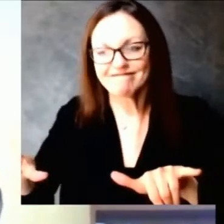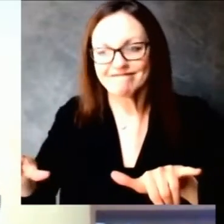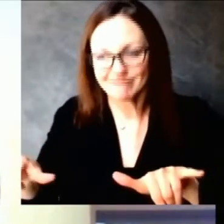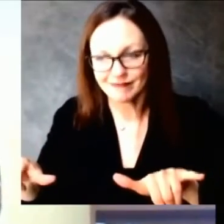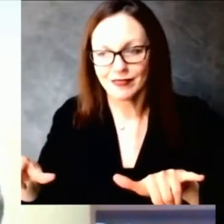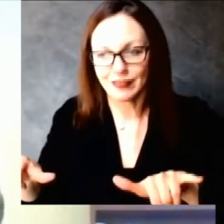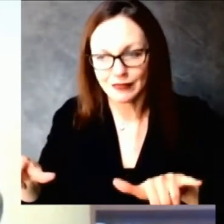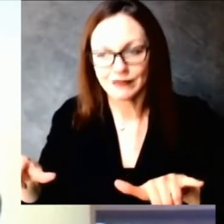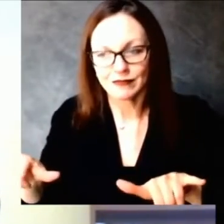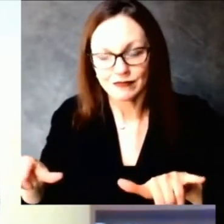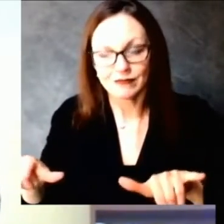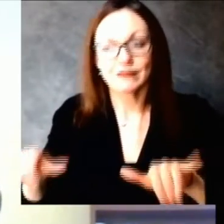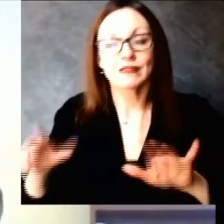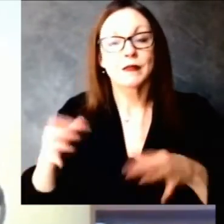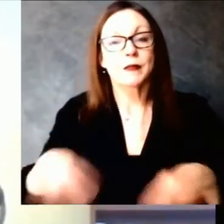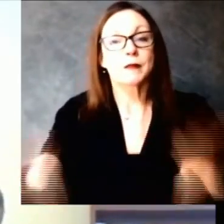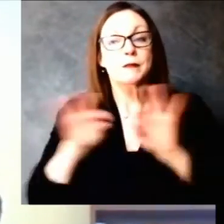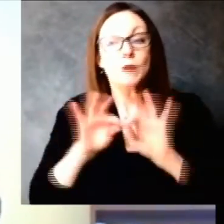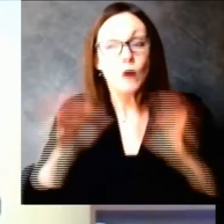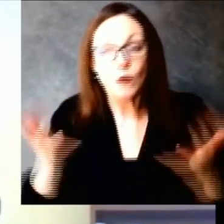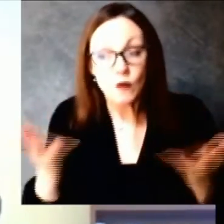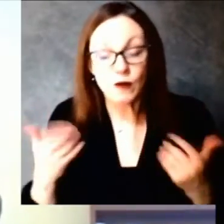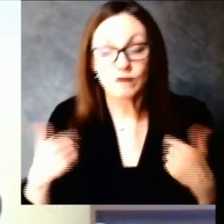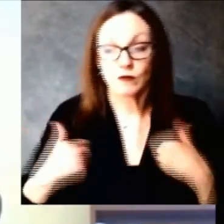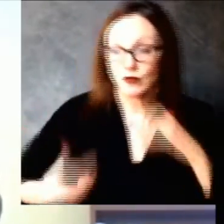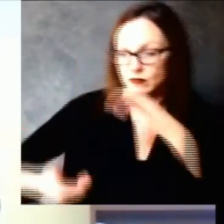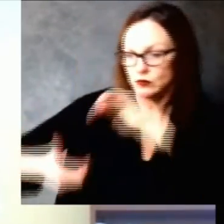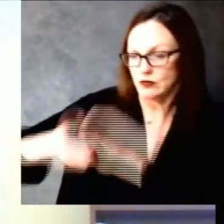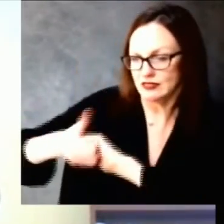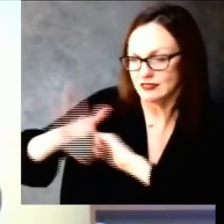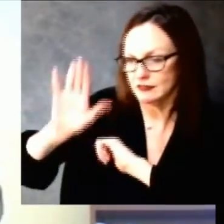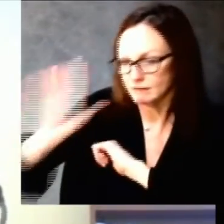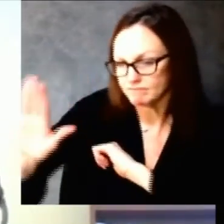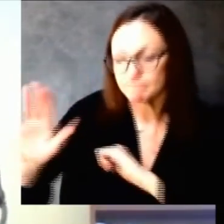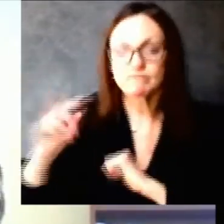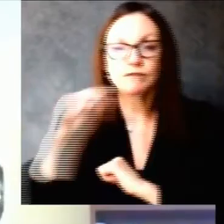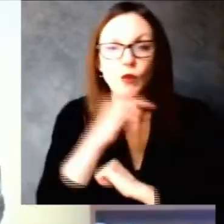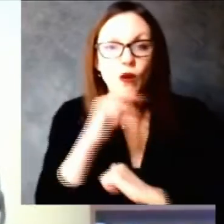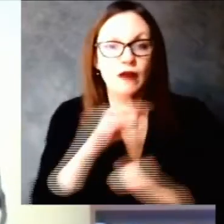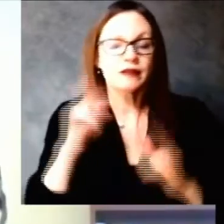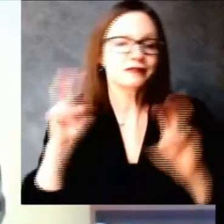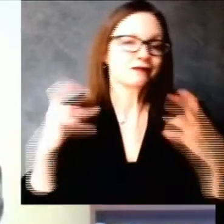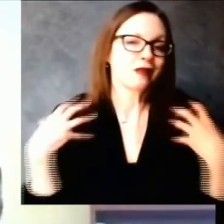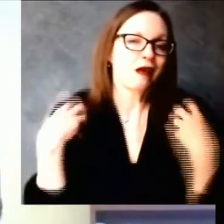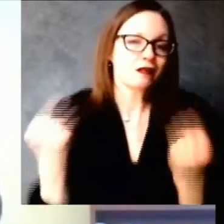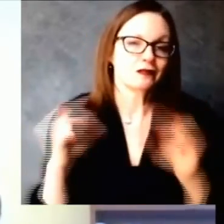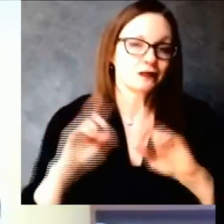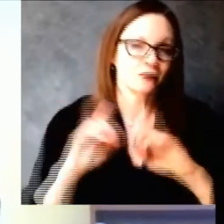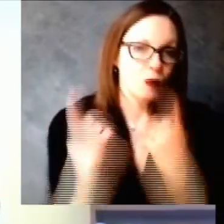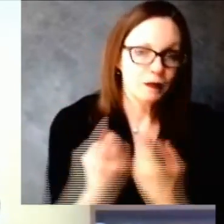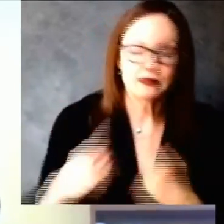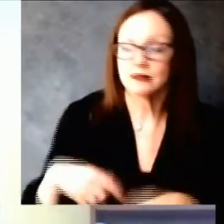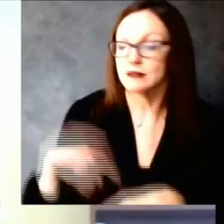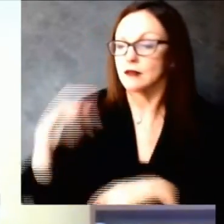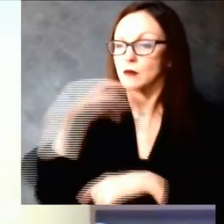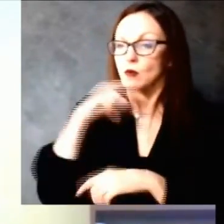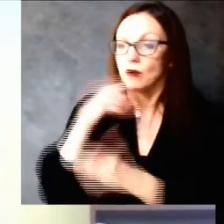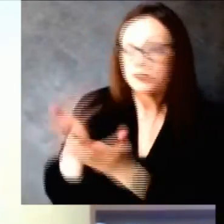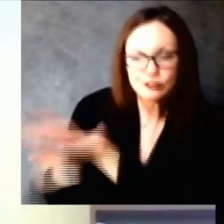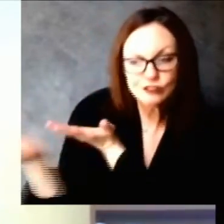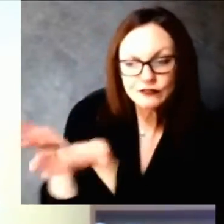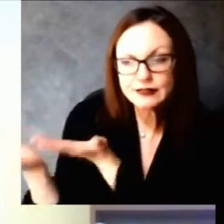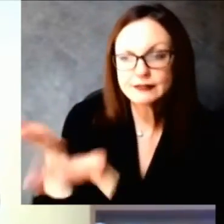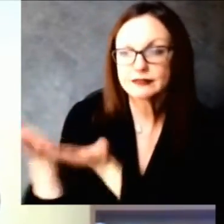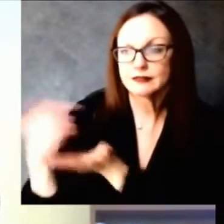with uh community-based organizations with our fqhcs to say you know how do we make sure we're getting